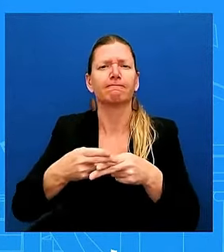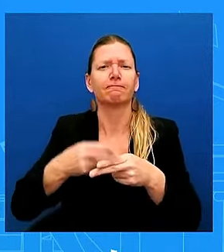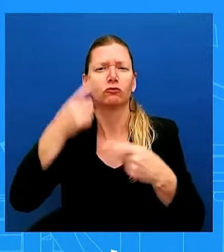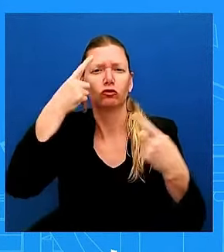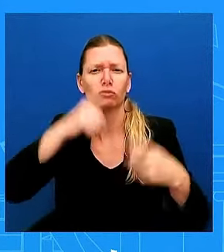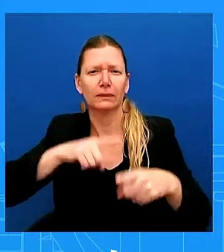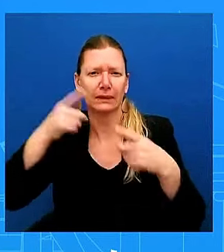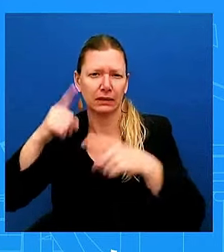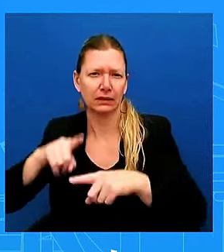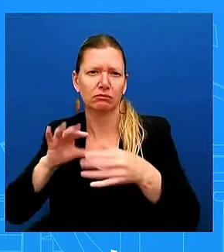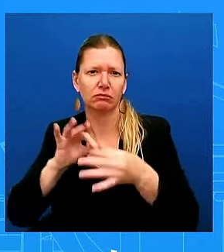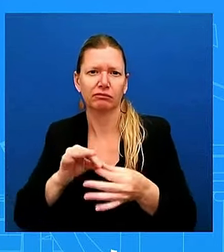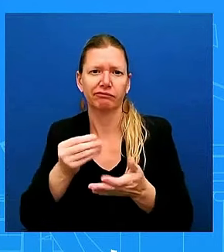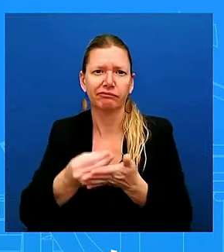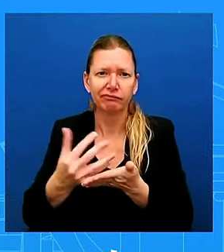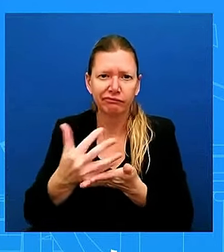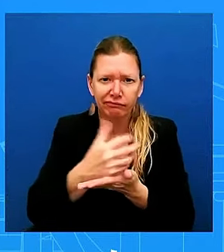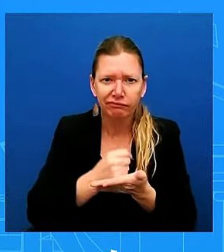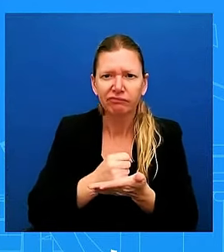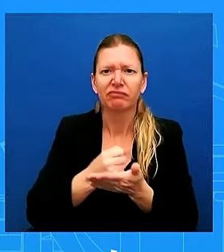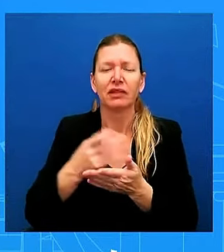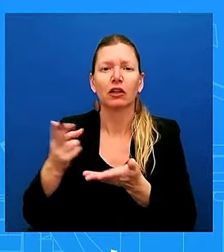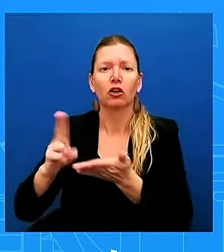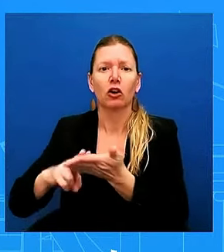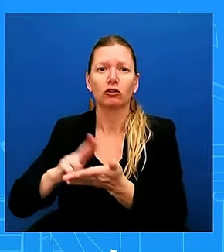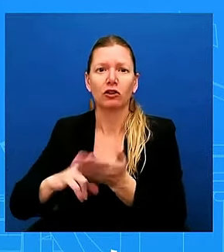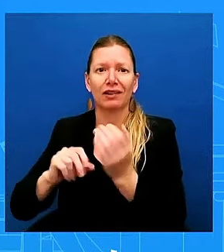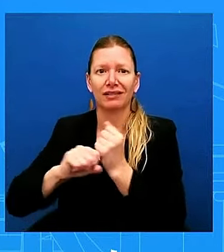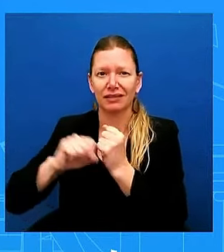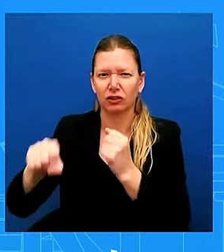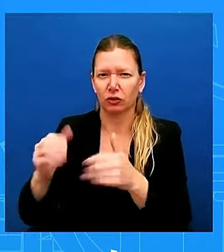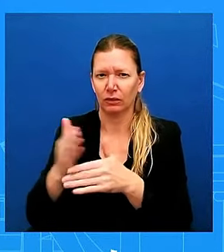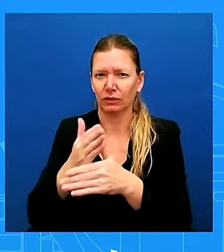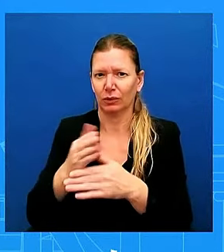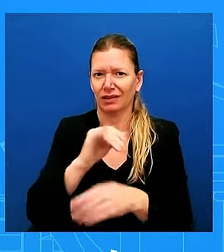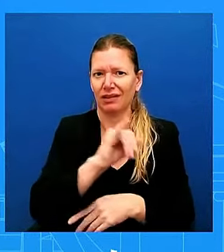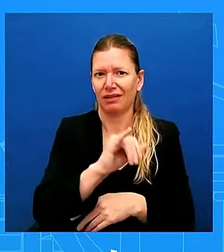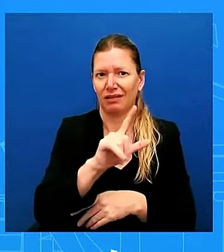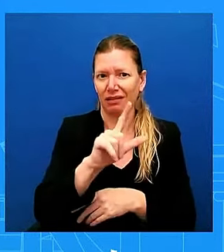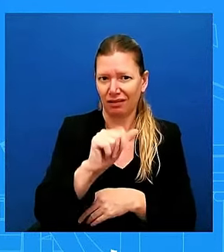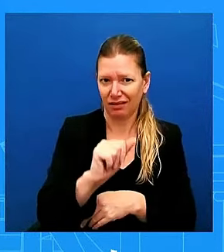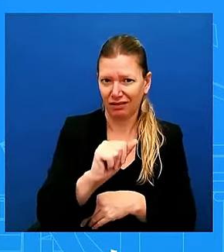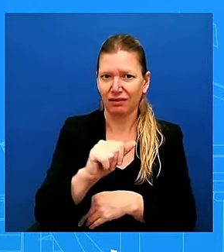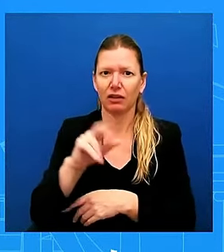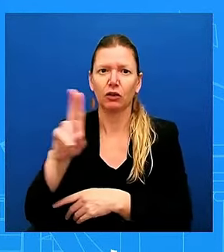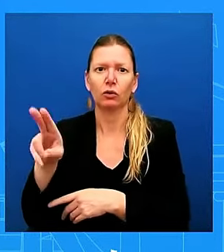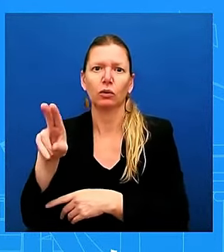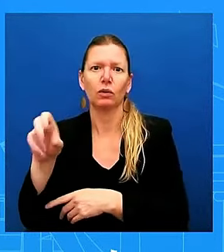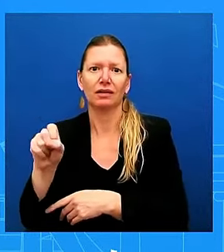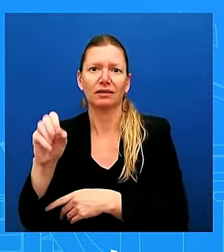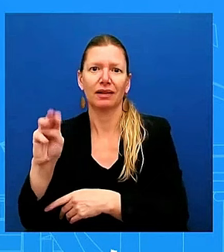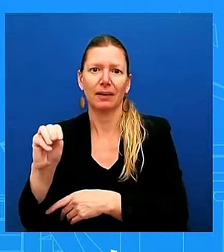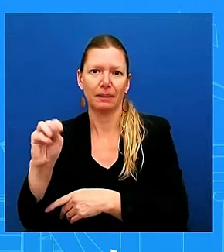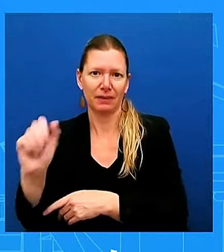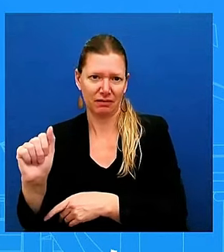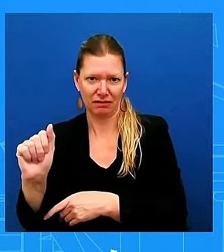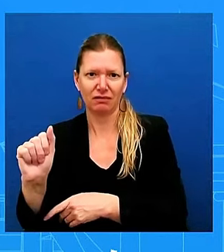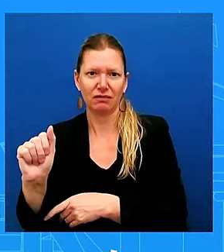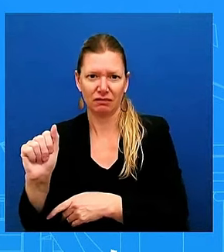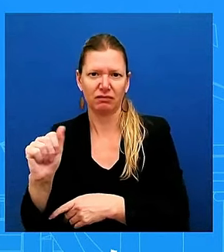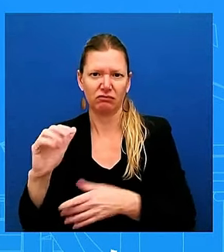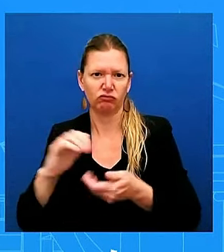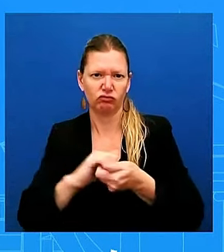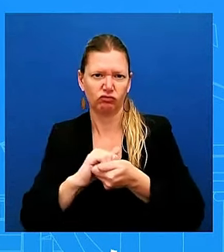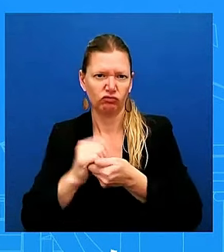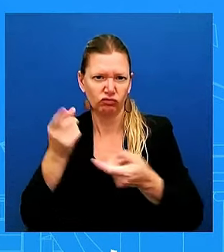States Maritime Alliance. Just a week ago, the negotiation had totally stalled out.